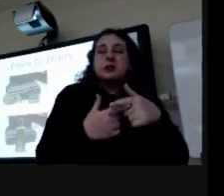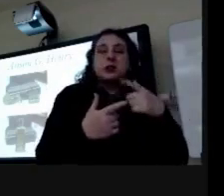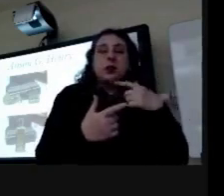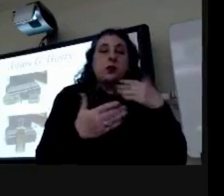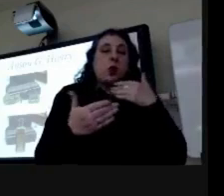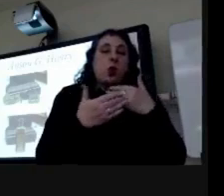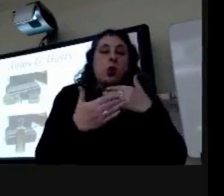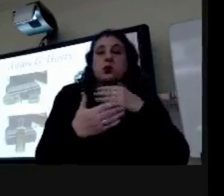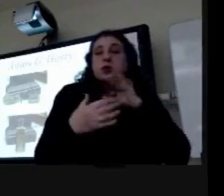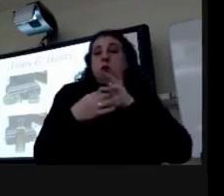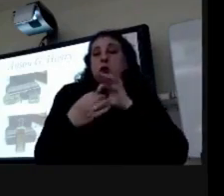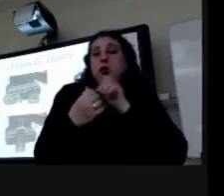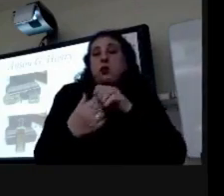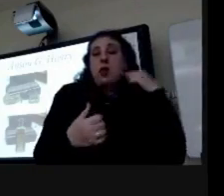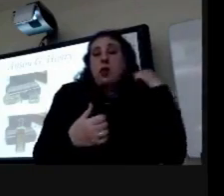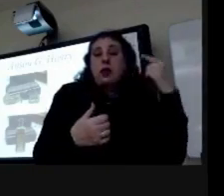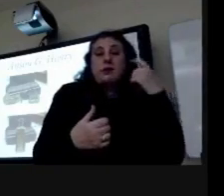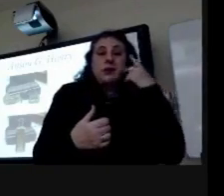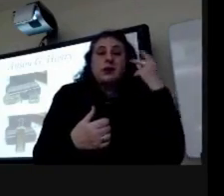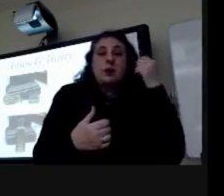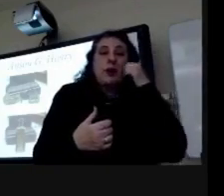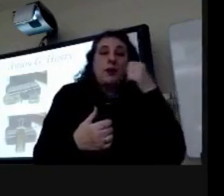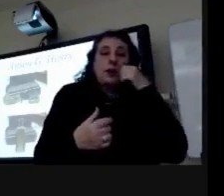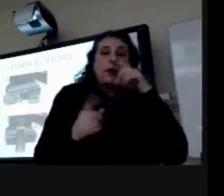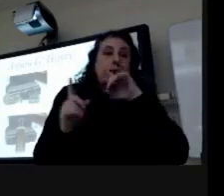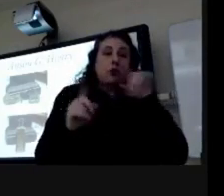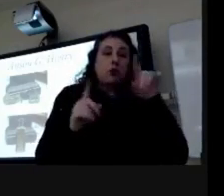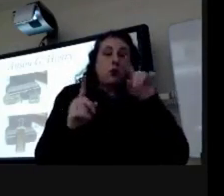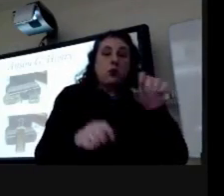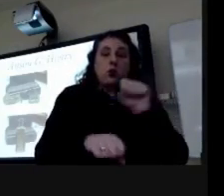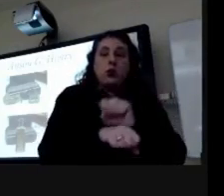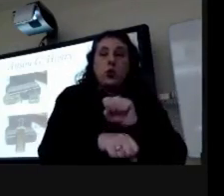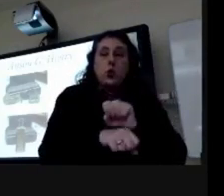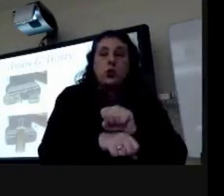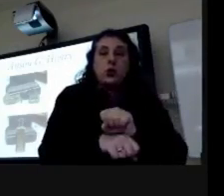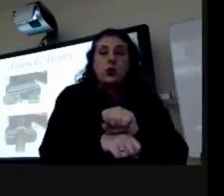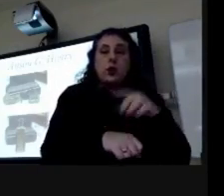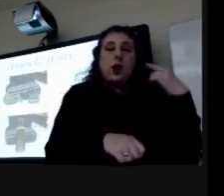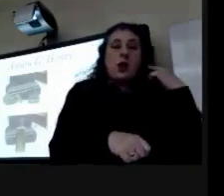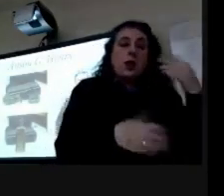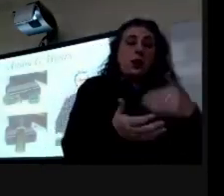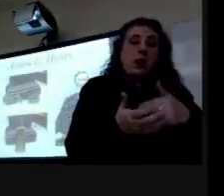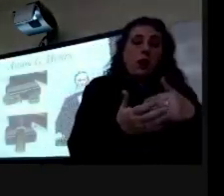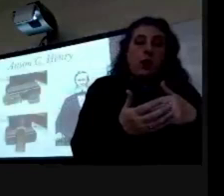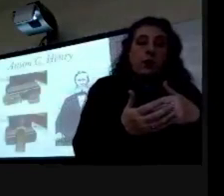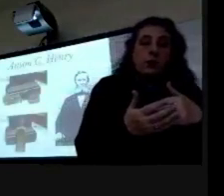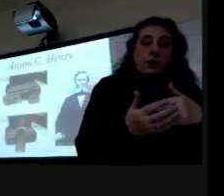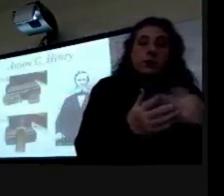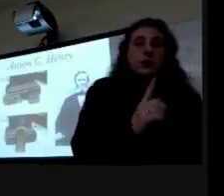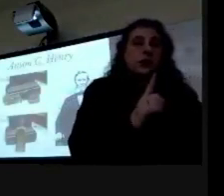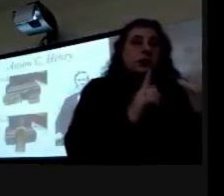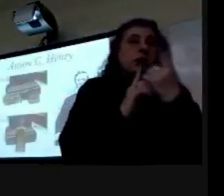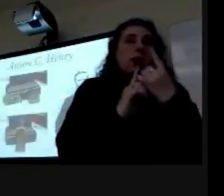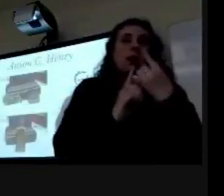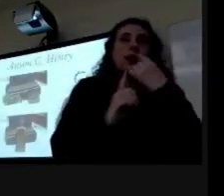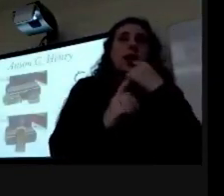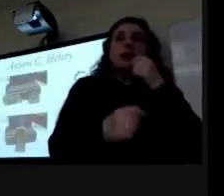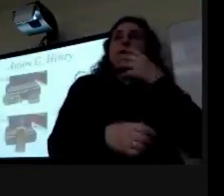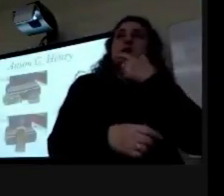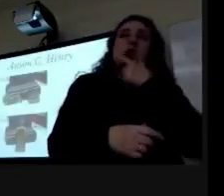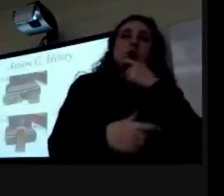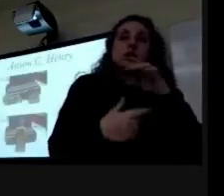relationship with lincoln he saw him almost every day on the way of work and lincoln often stopped by to tell him his jokes and stories